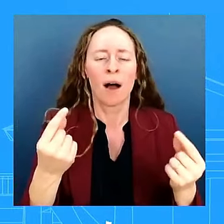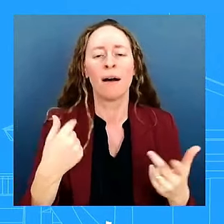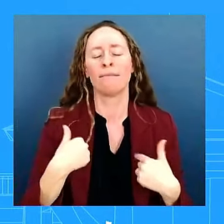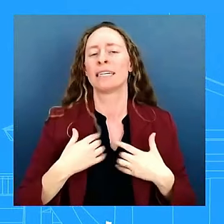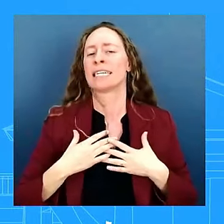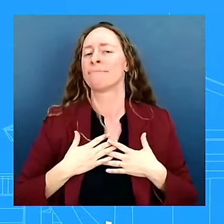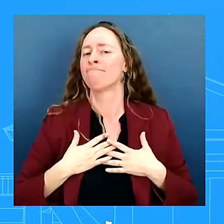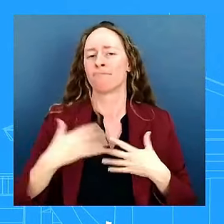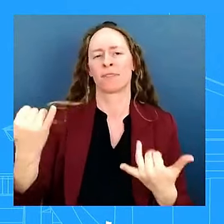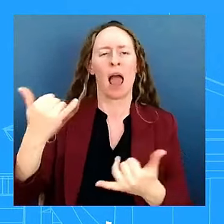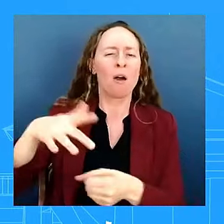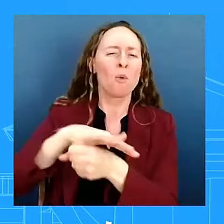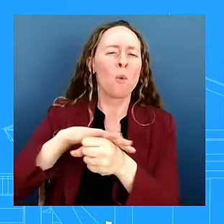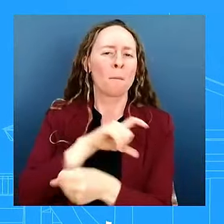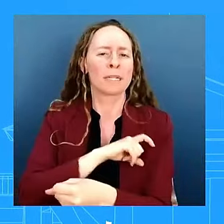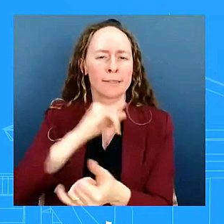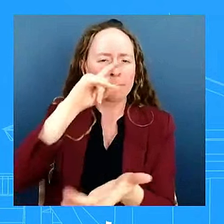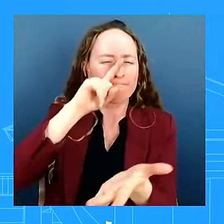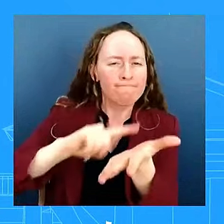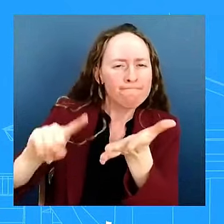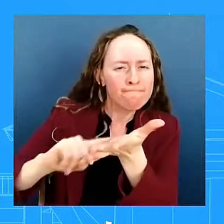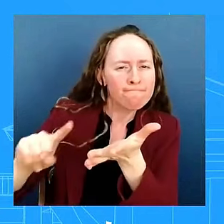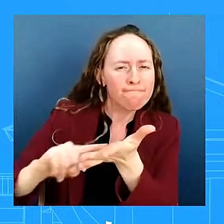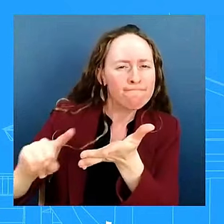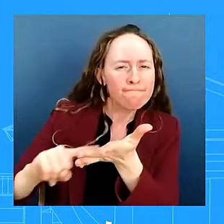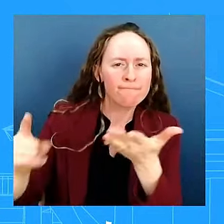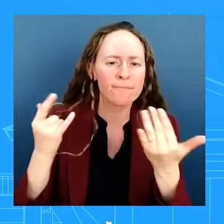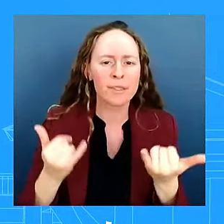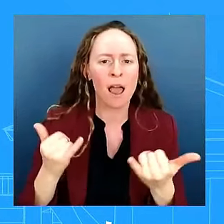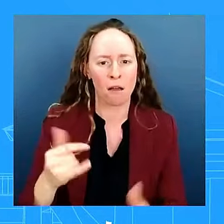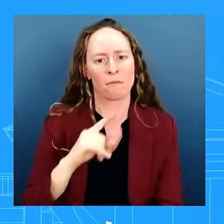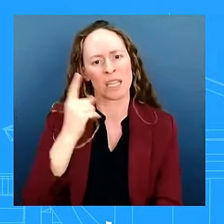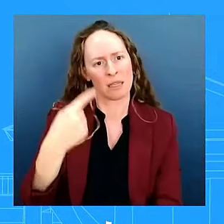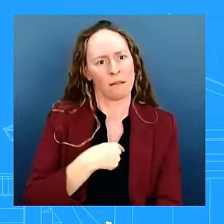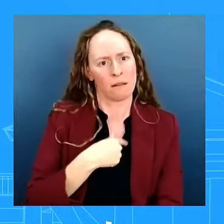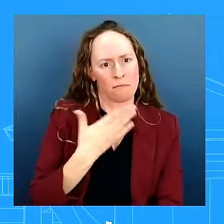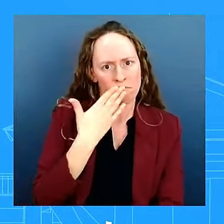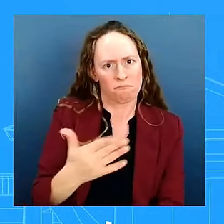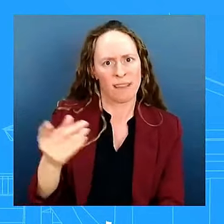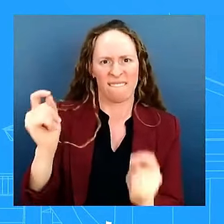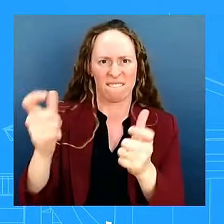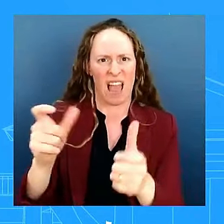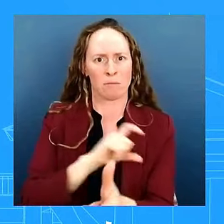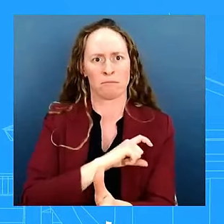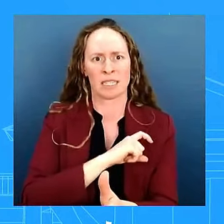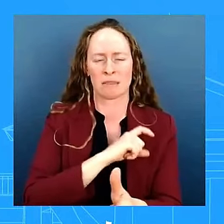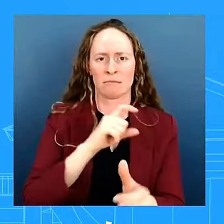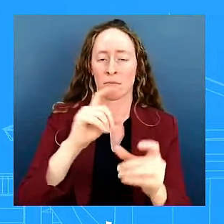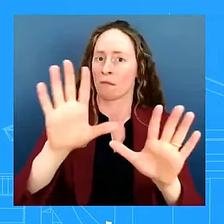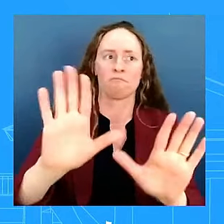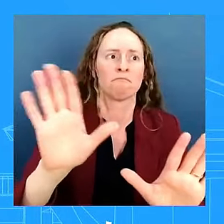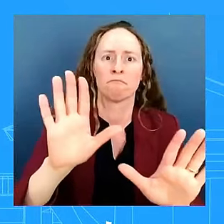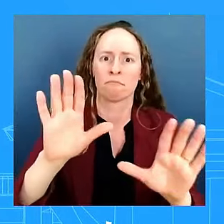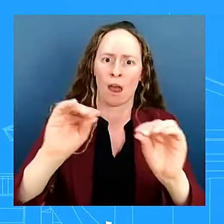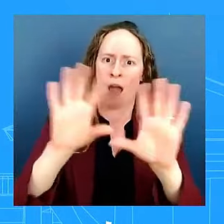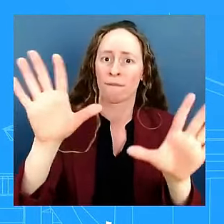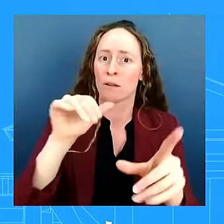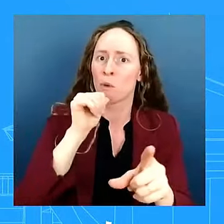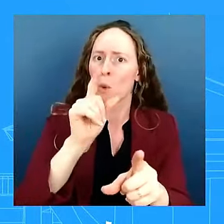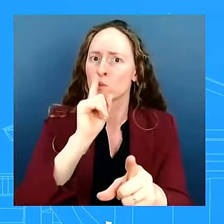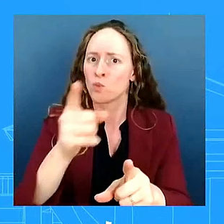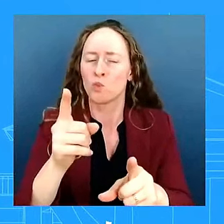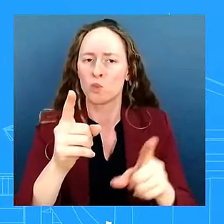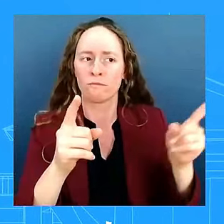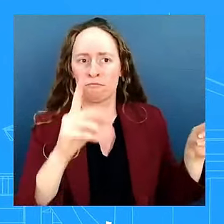ohio police department coming out right away in springfield and saying this is false this is not true debunking debunking this